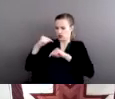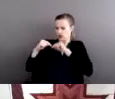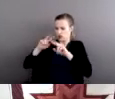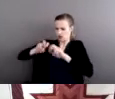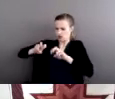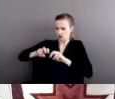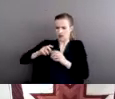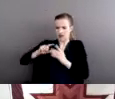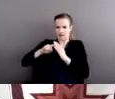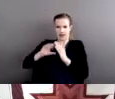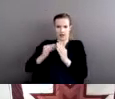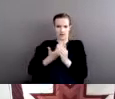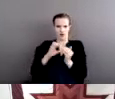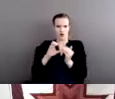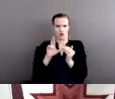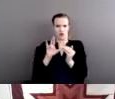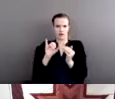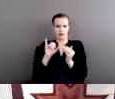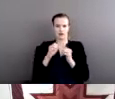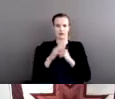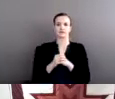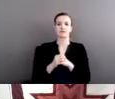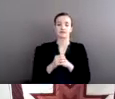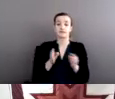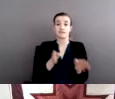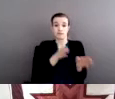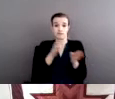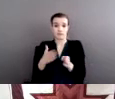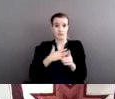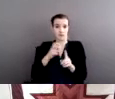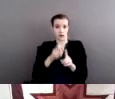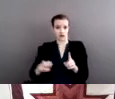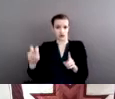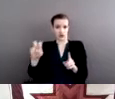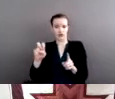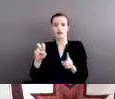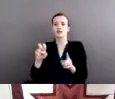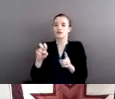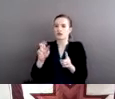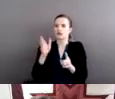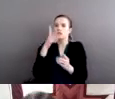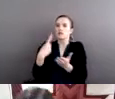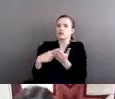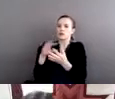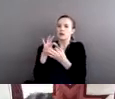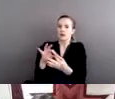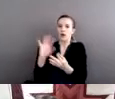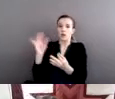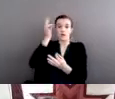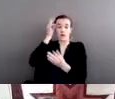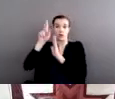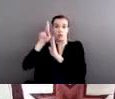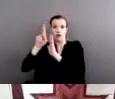The next part of my journey talks about federal policy towards native people. So I have sort of